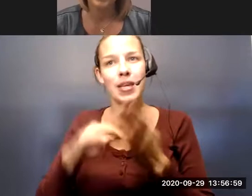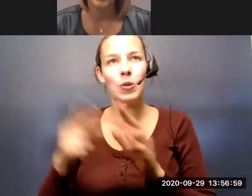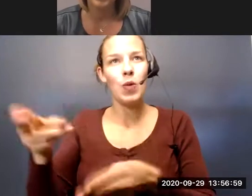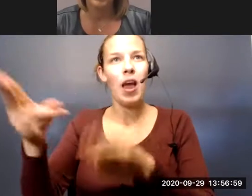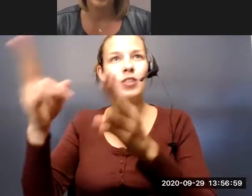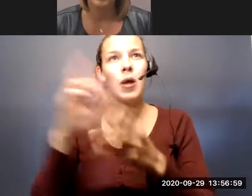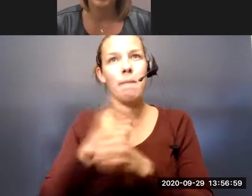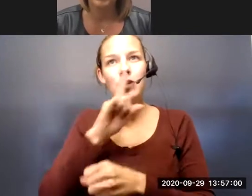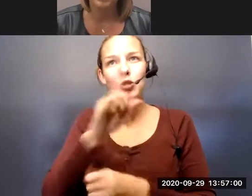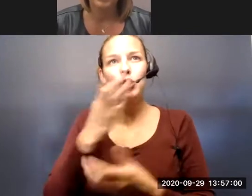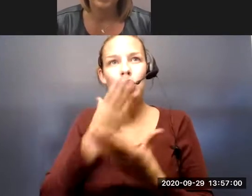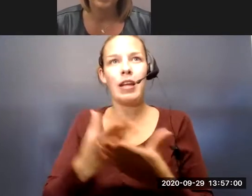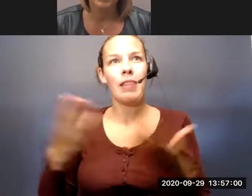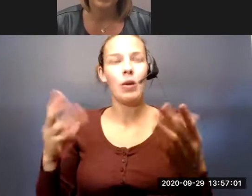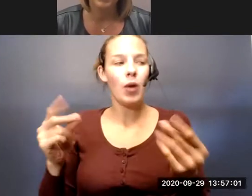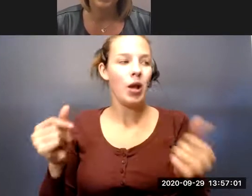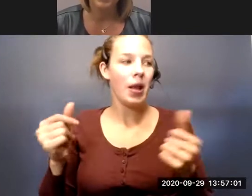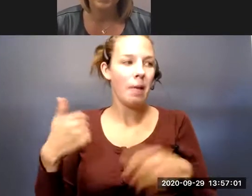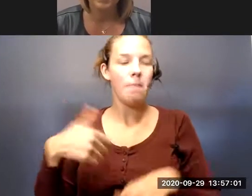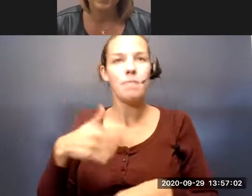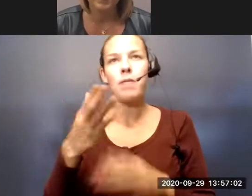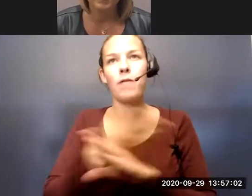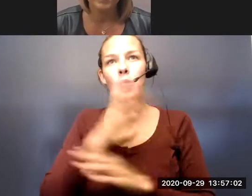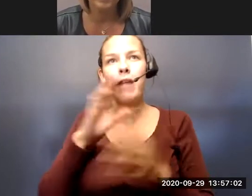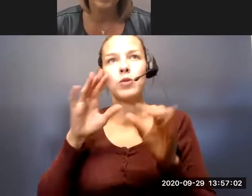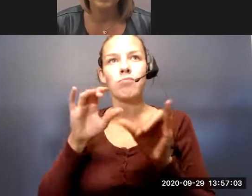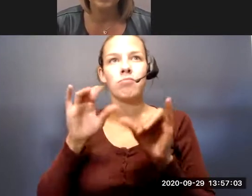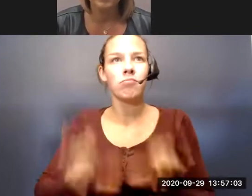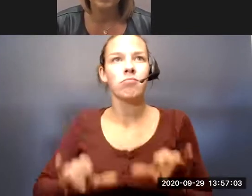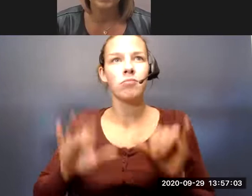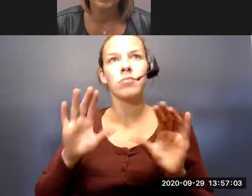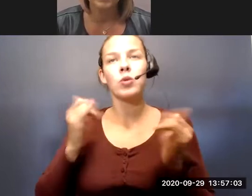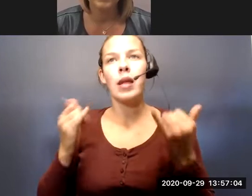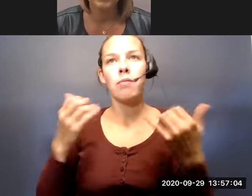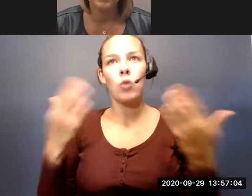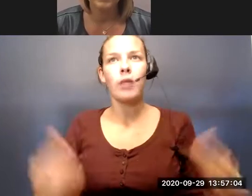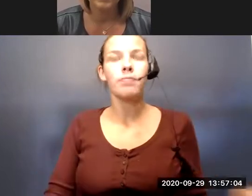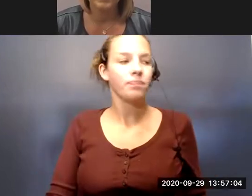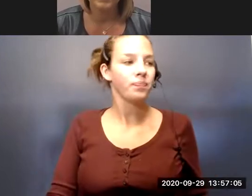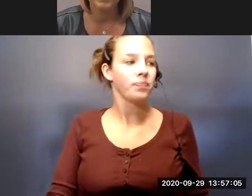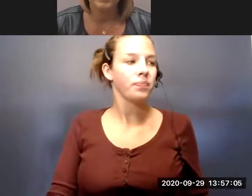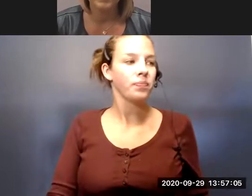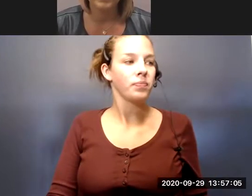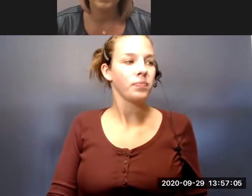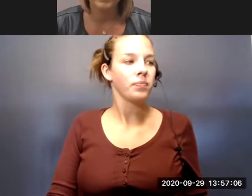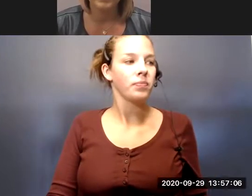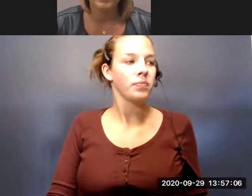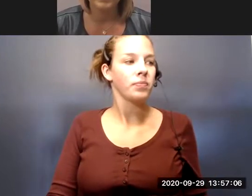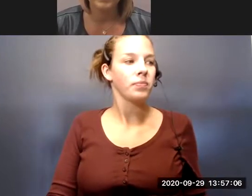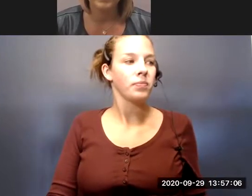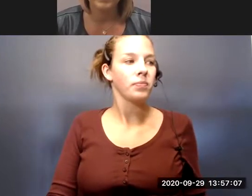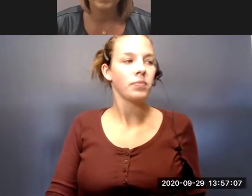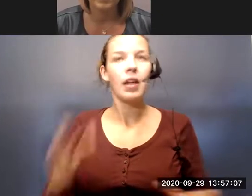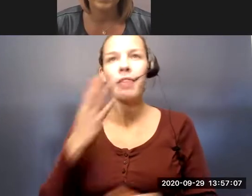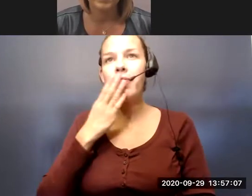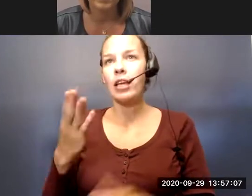sure and get all your good stuff out before we have to conclude the briefing for today. So please go ahead. All right. Thank you, Janet. thank you for having me today.